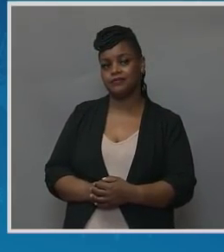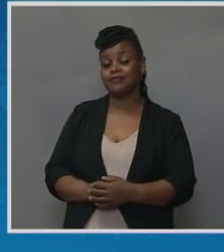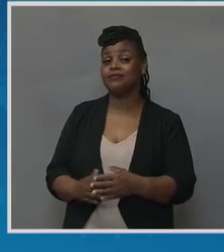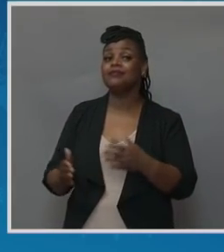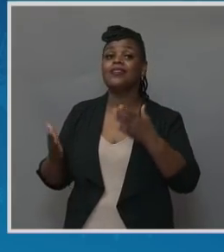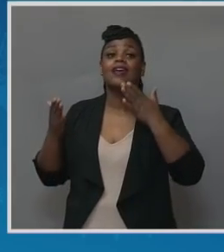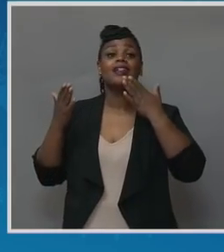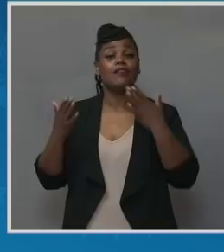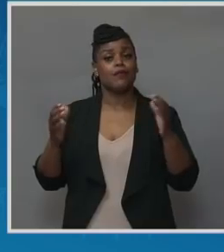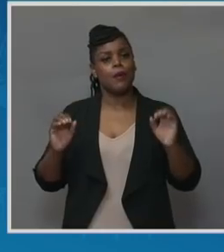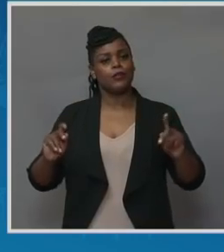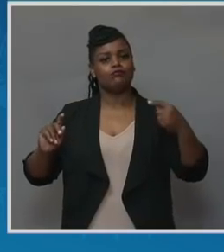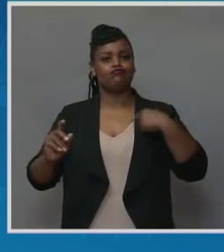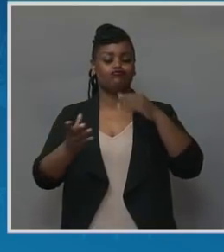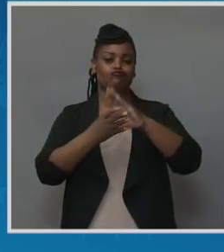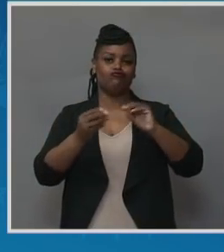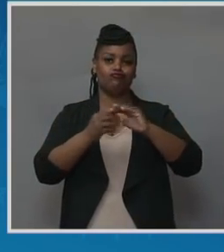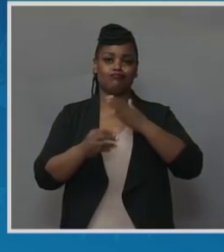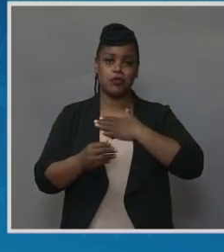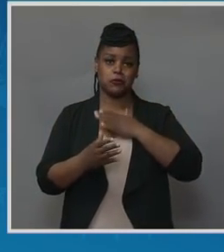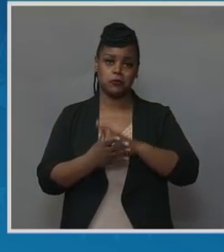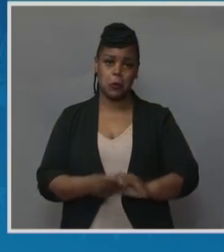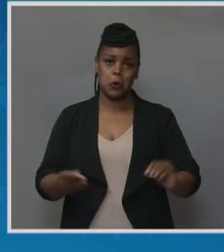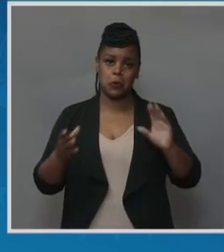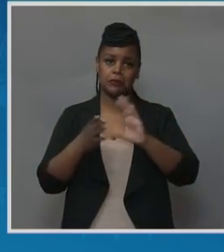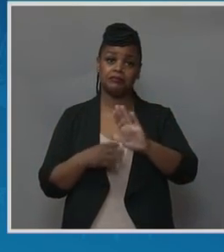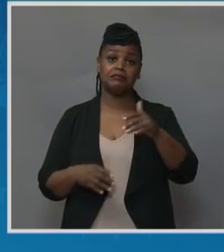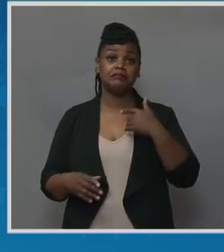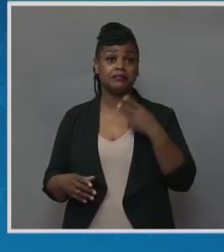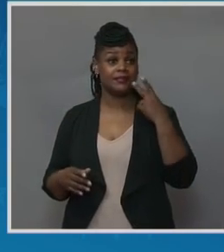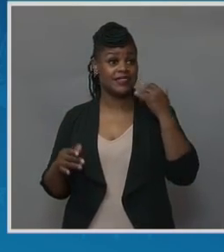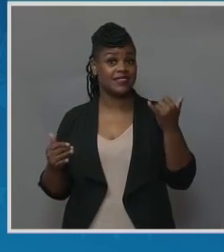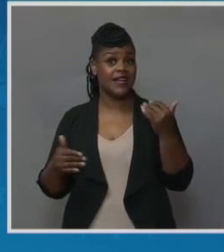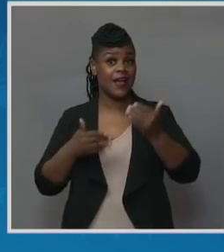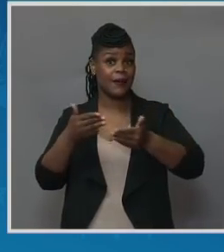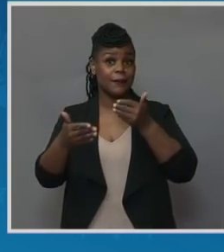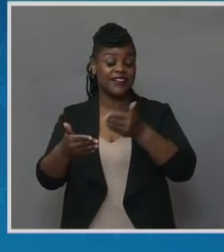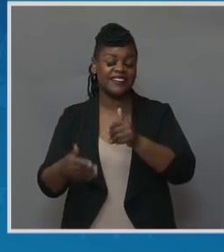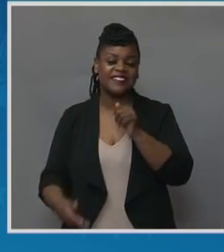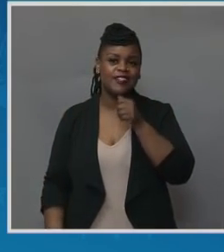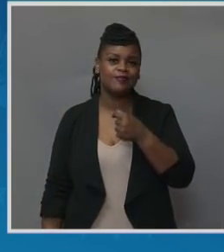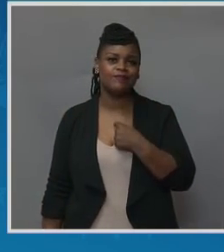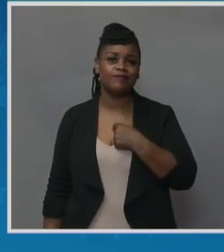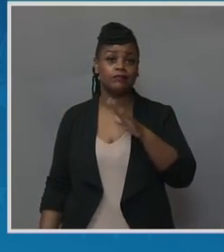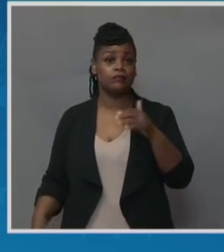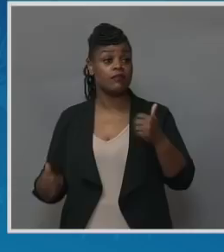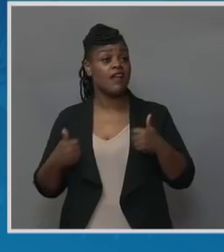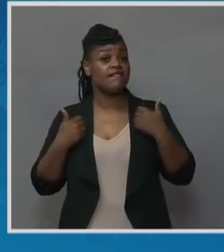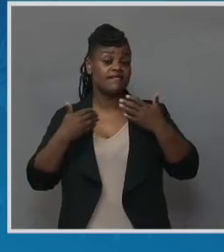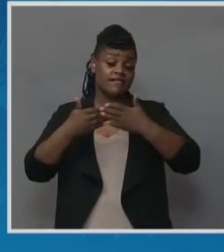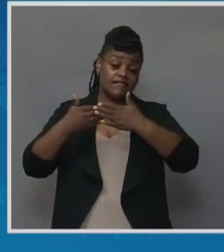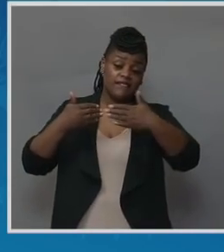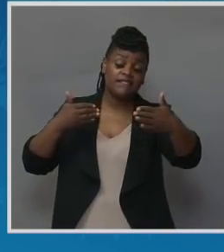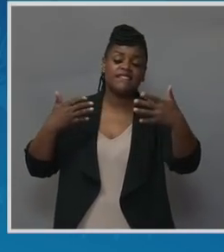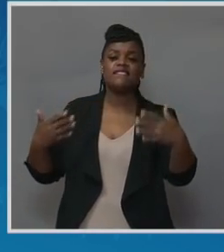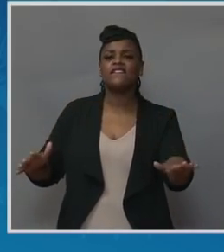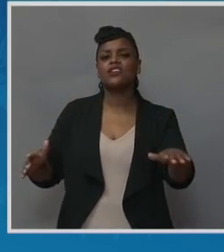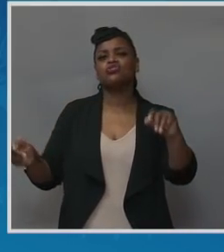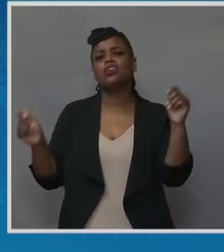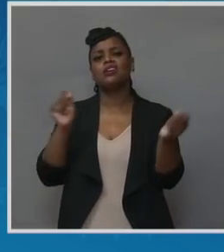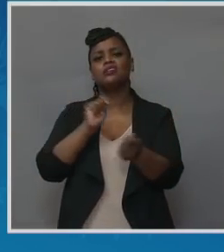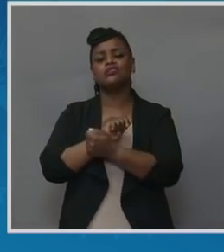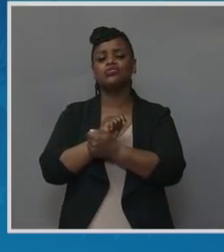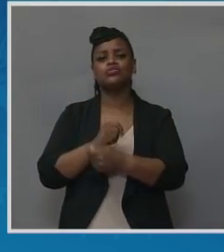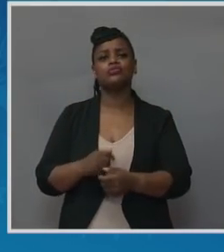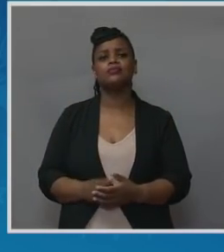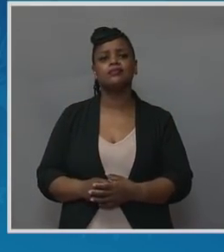We didn't see this coming. Our lives were forever changed. It is not only have we lost Arika,